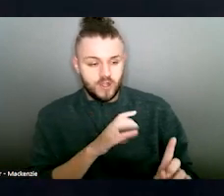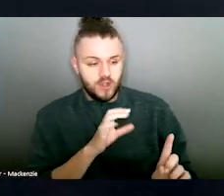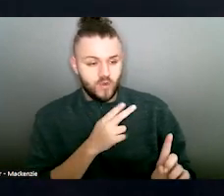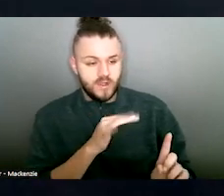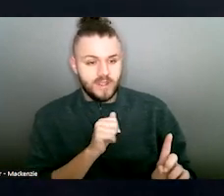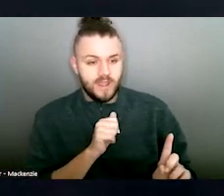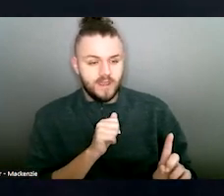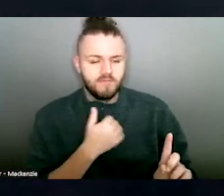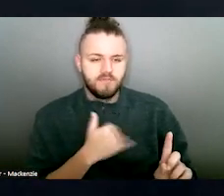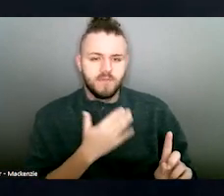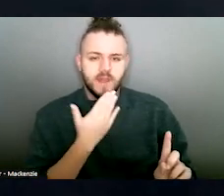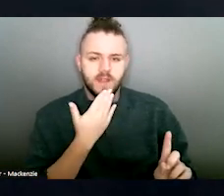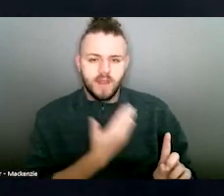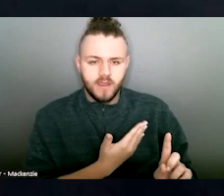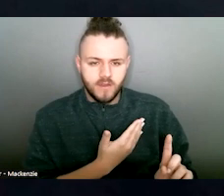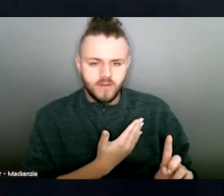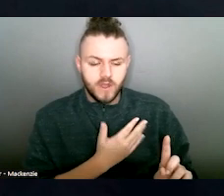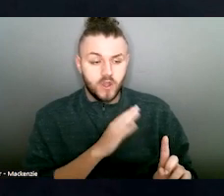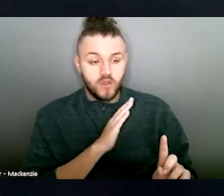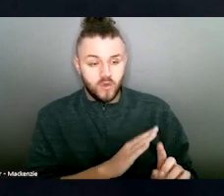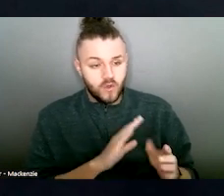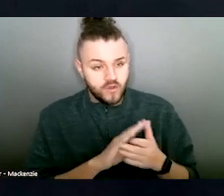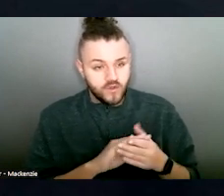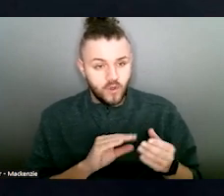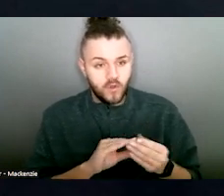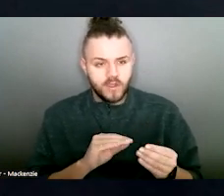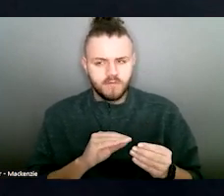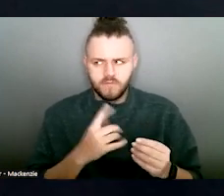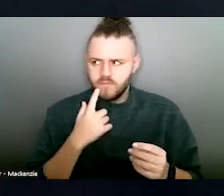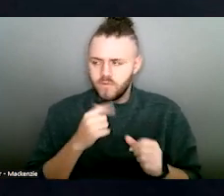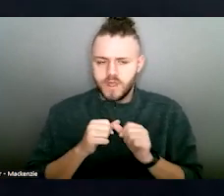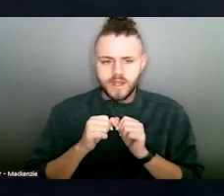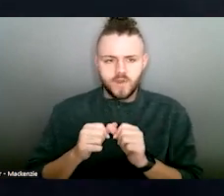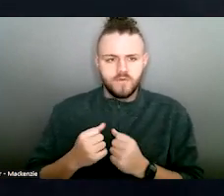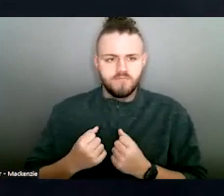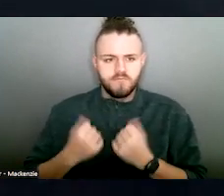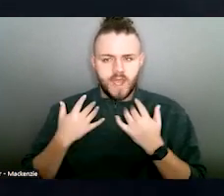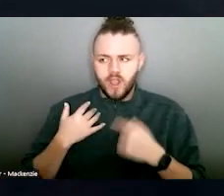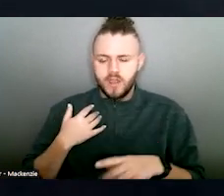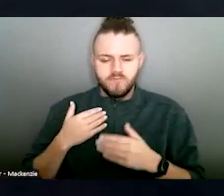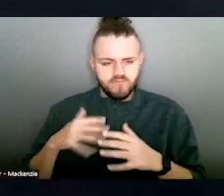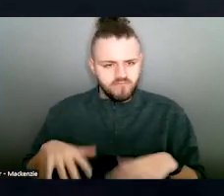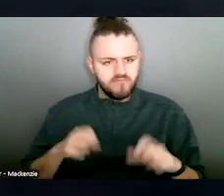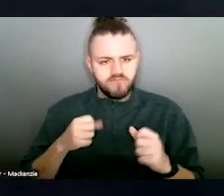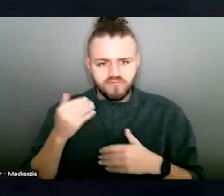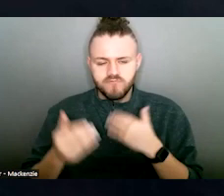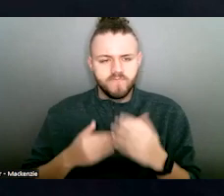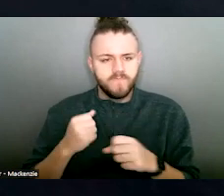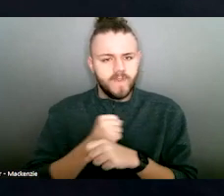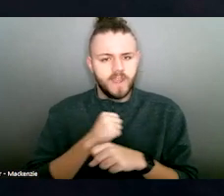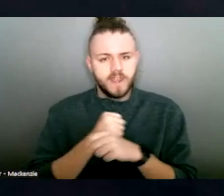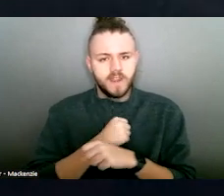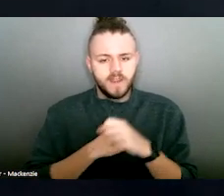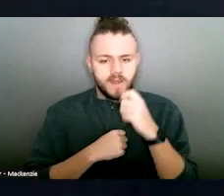because it is a story like yours that continues to inspire the rest of us to do this good work. My